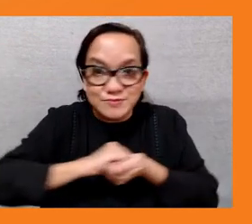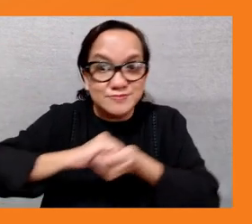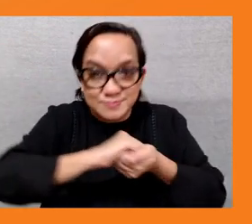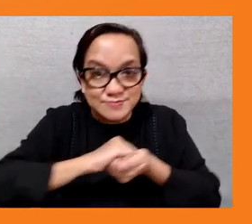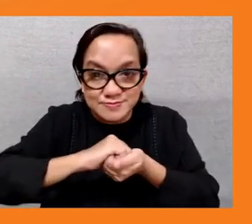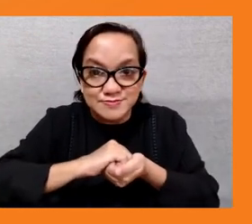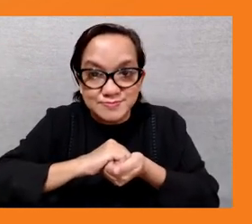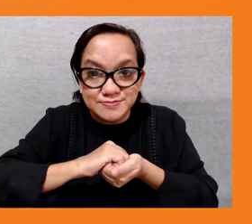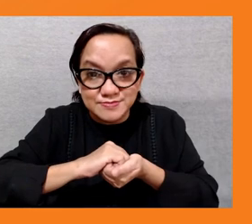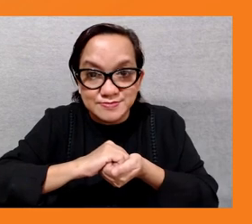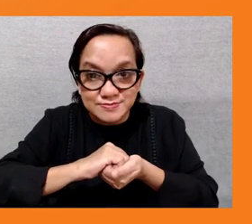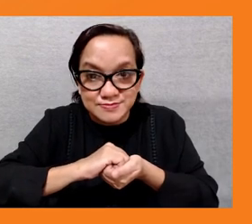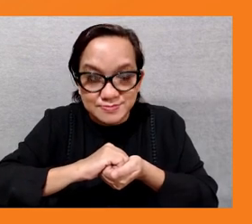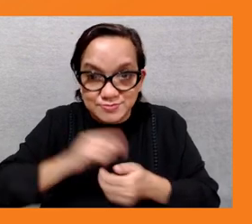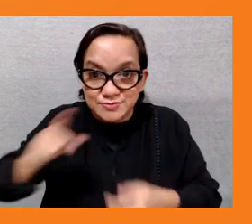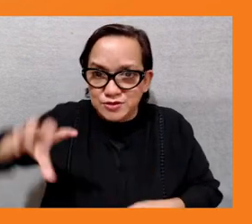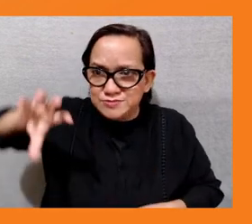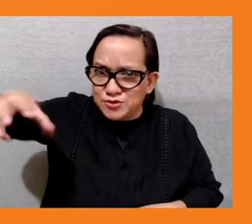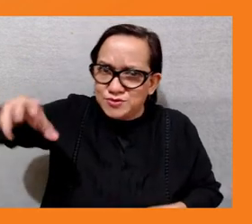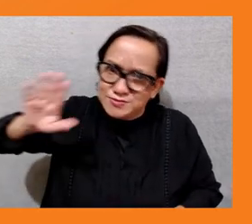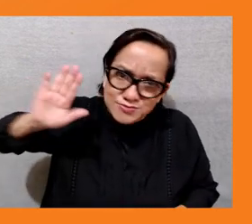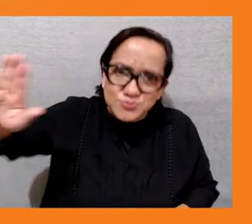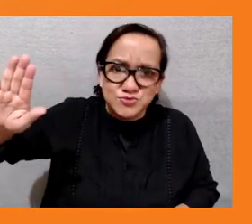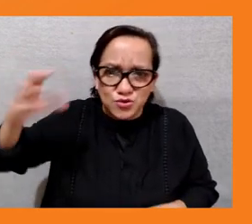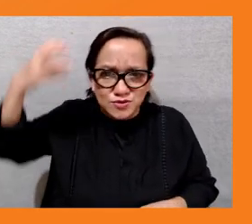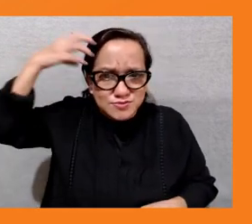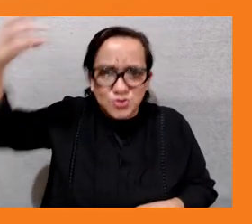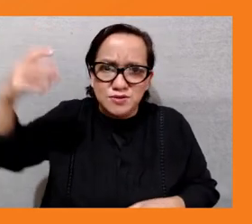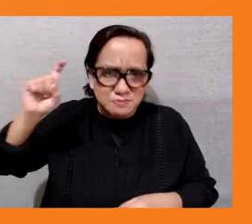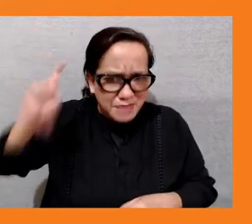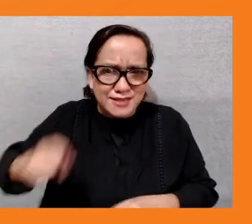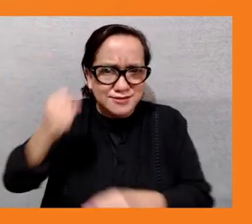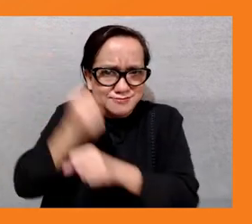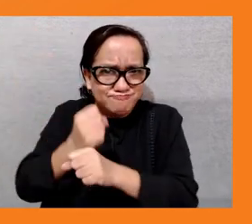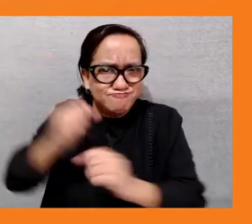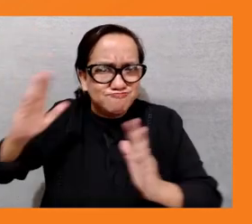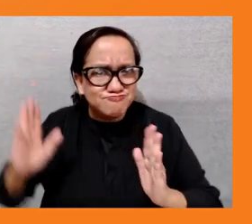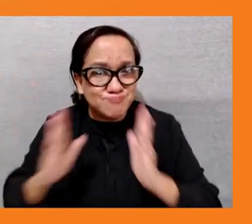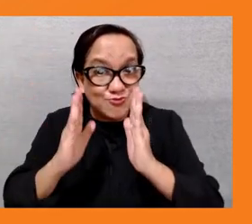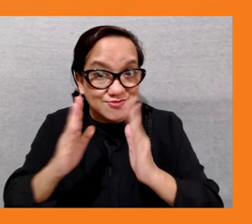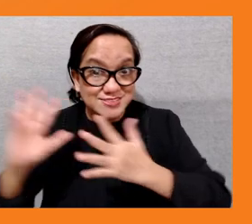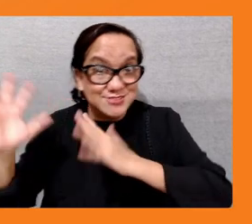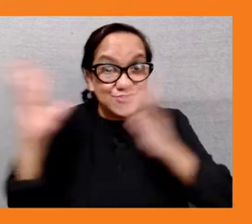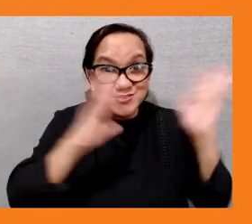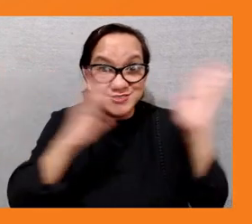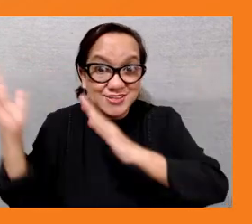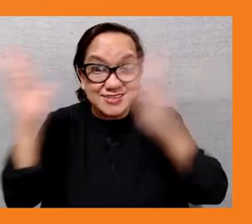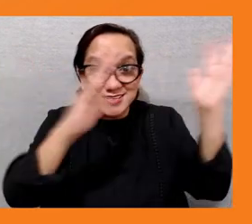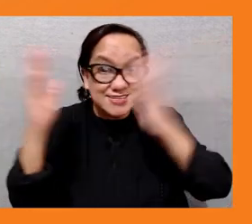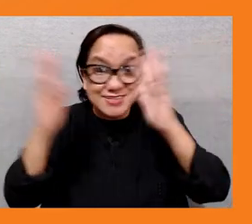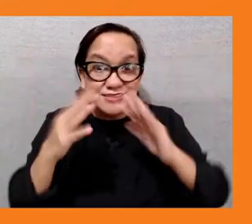change so this project has been funded by the european union the overall objective of this project is to enable timor-less